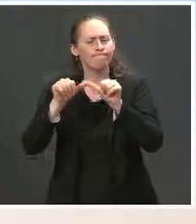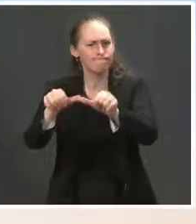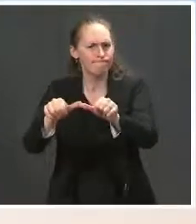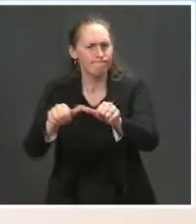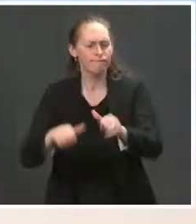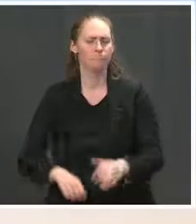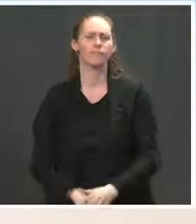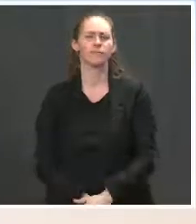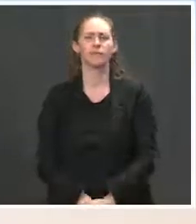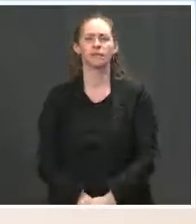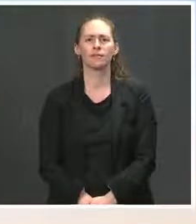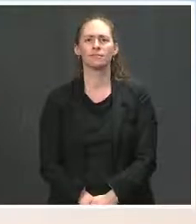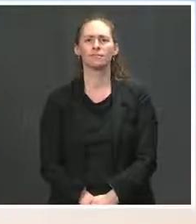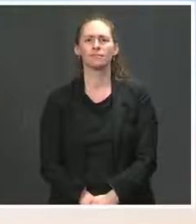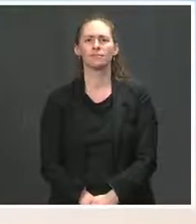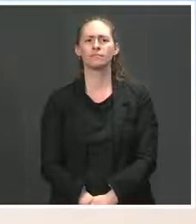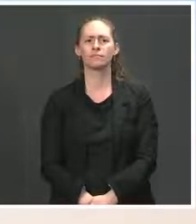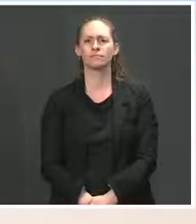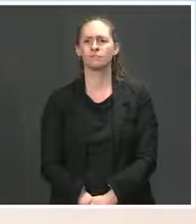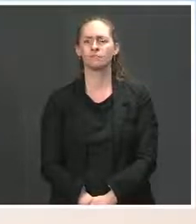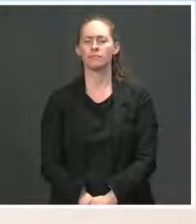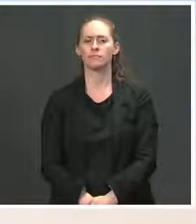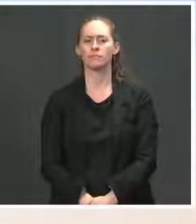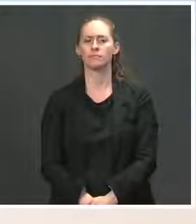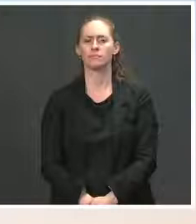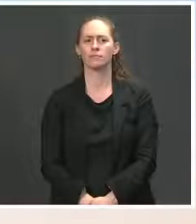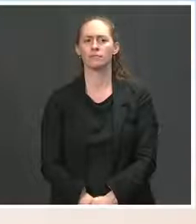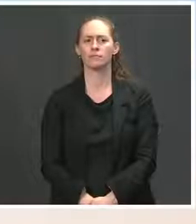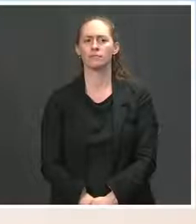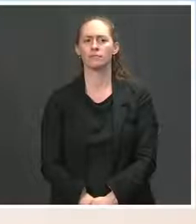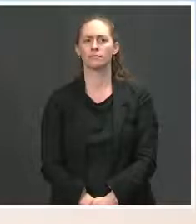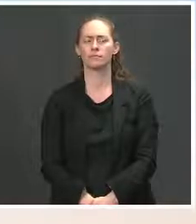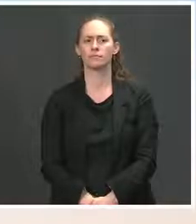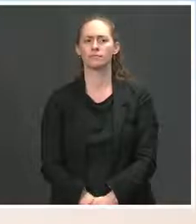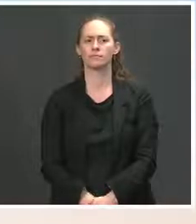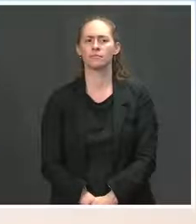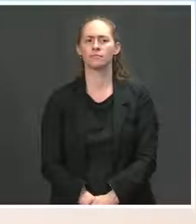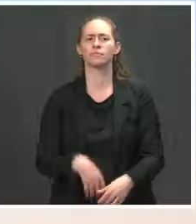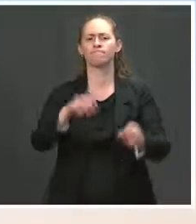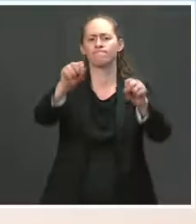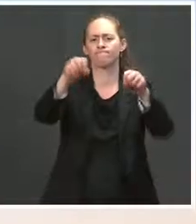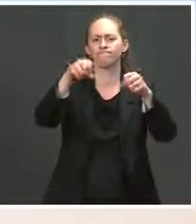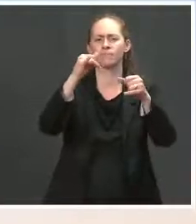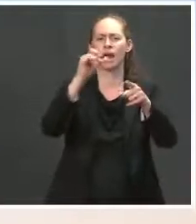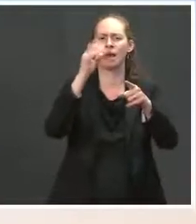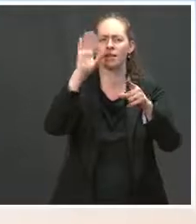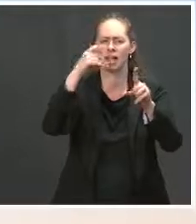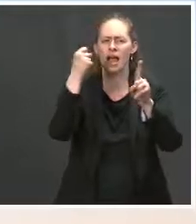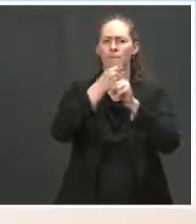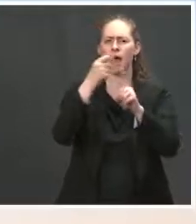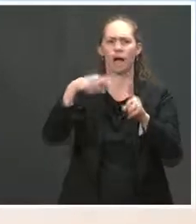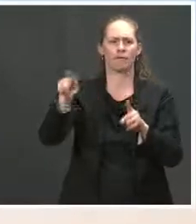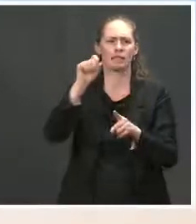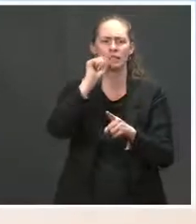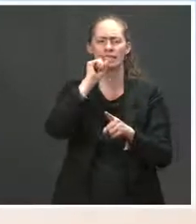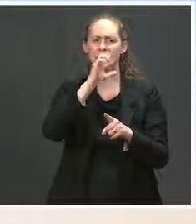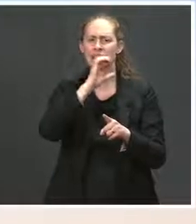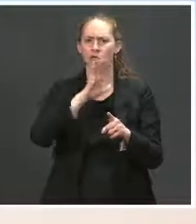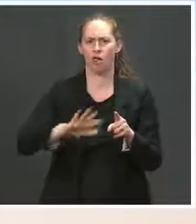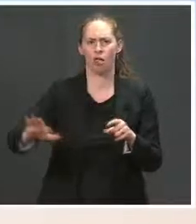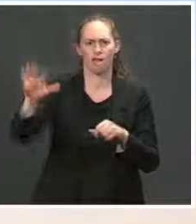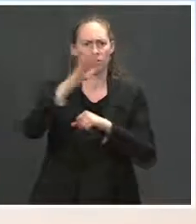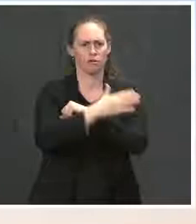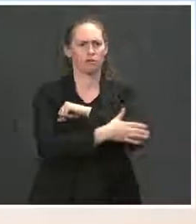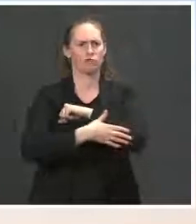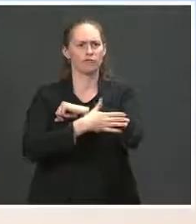the President's standpoint, that the impact on seniors, what we've seen happen in facilities around the country, especially in the early days of the pandemic,